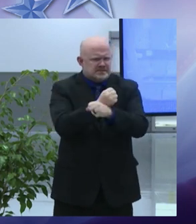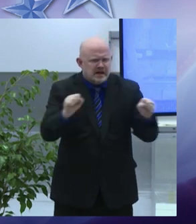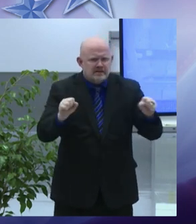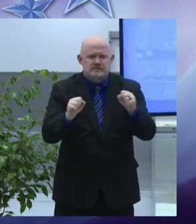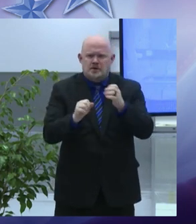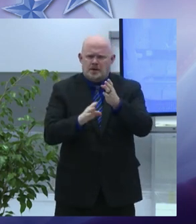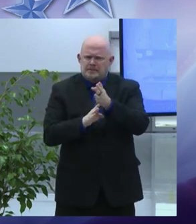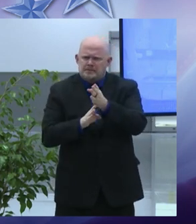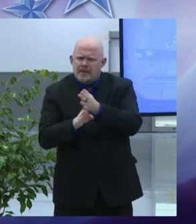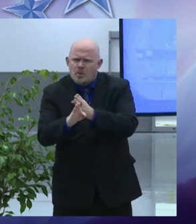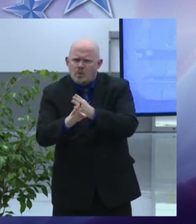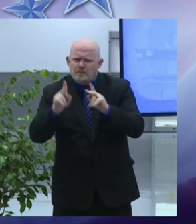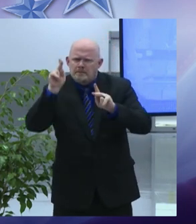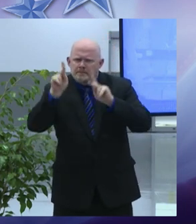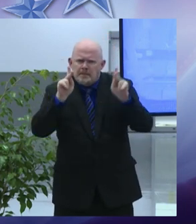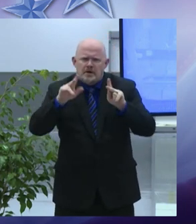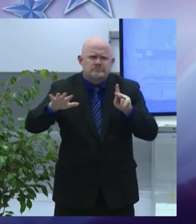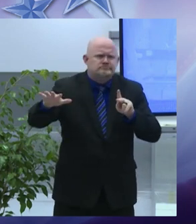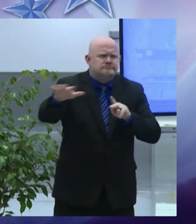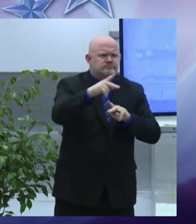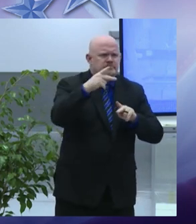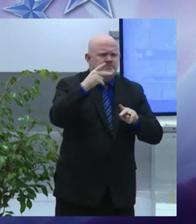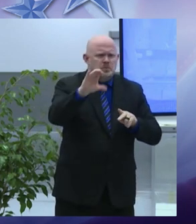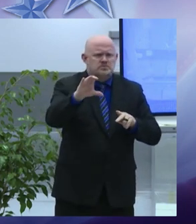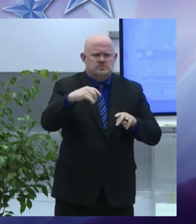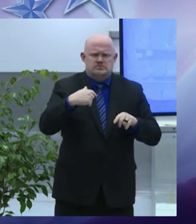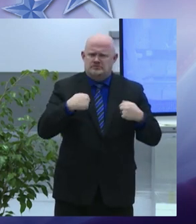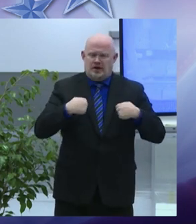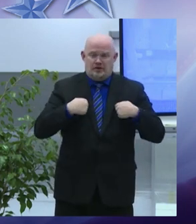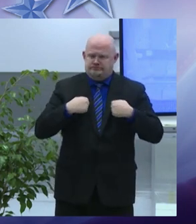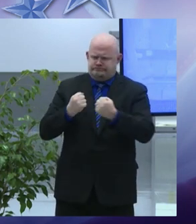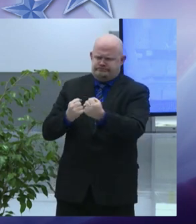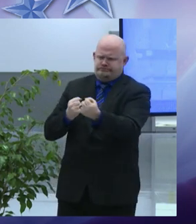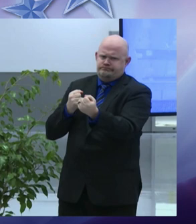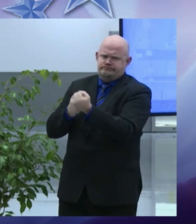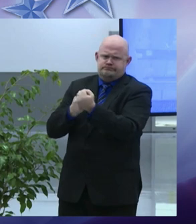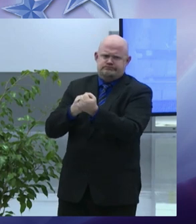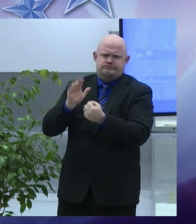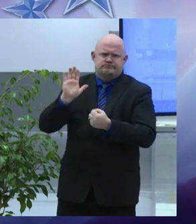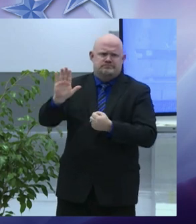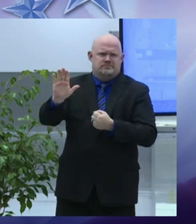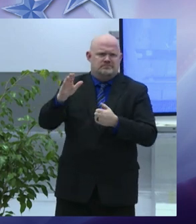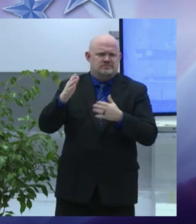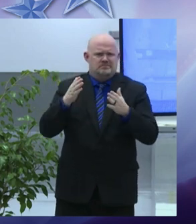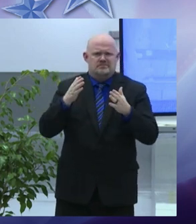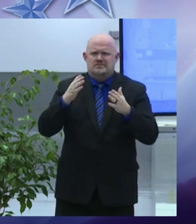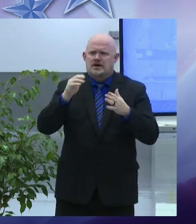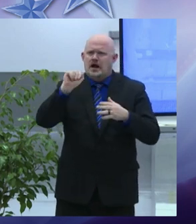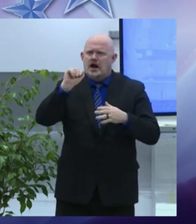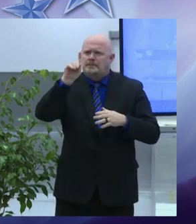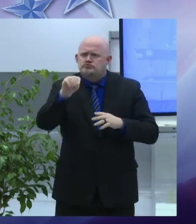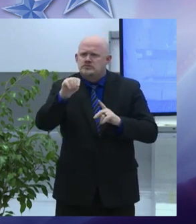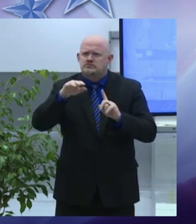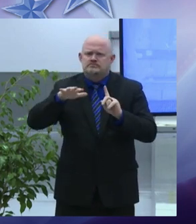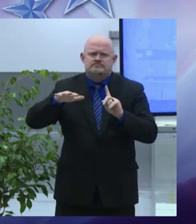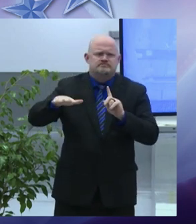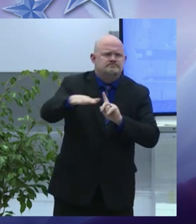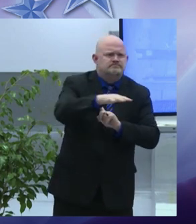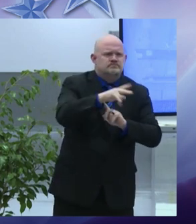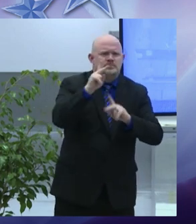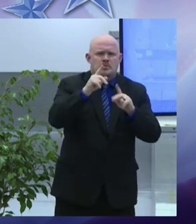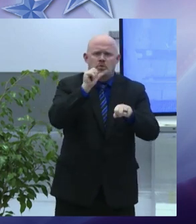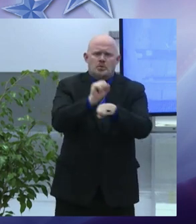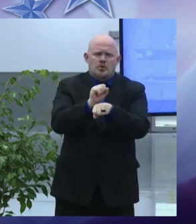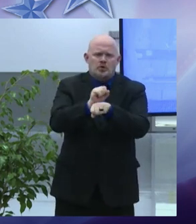substantial improvements with this administration along with many other necessities through services and opportunity in the city to help residents